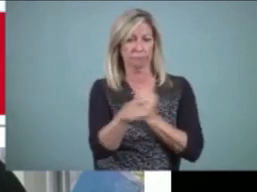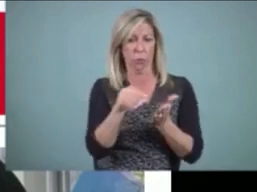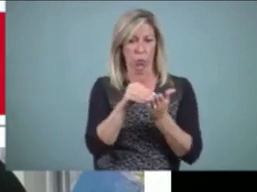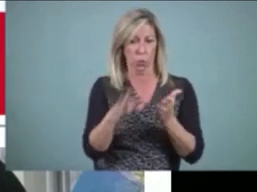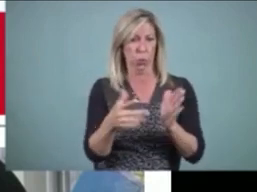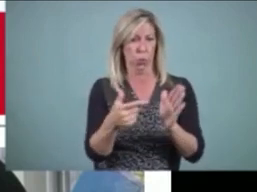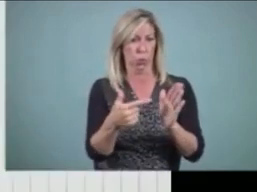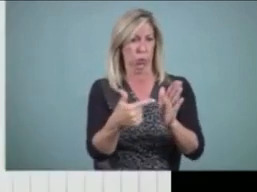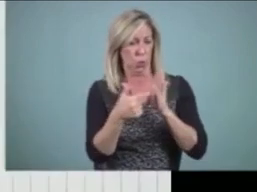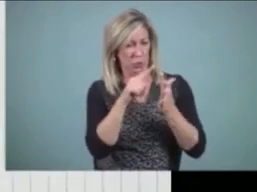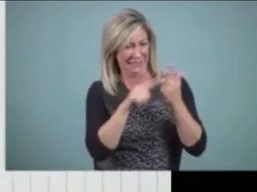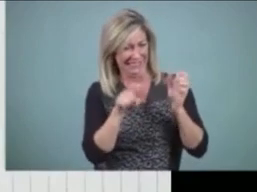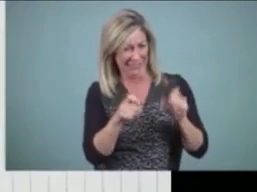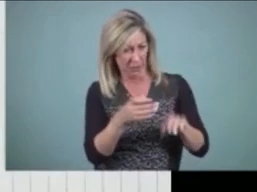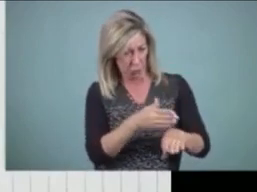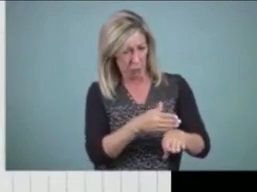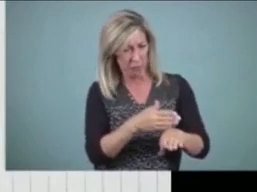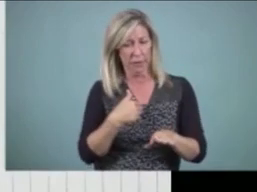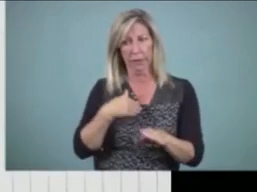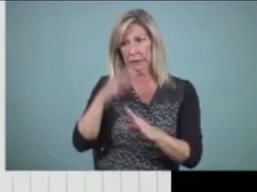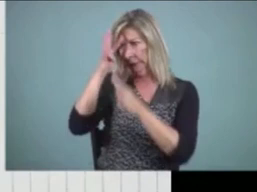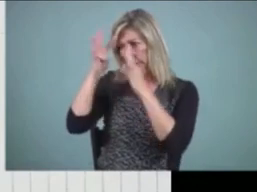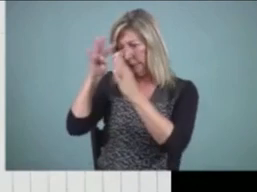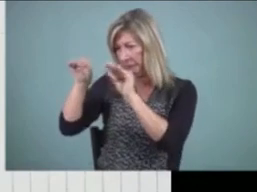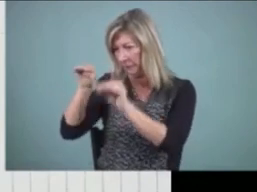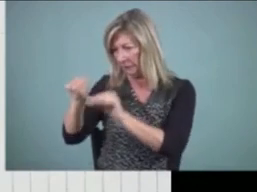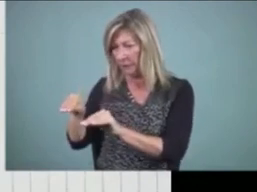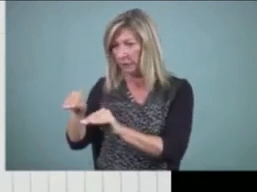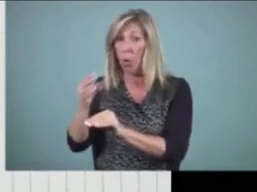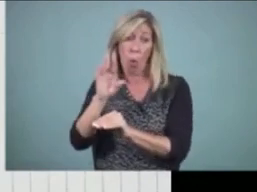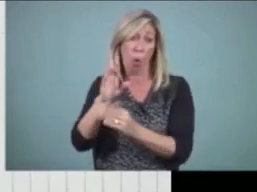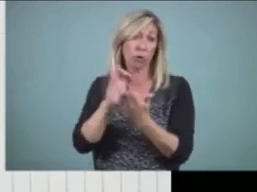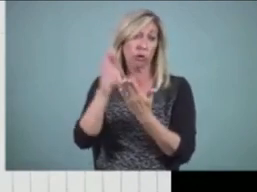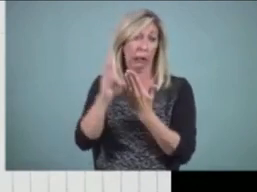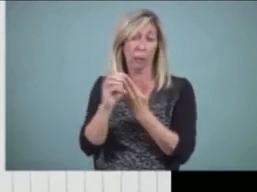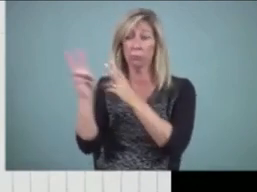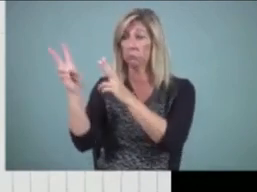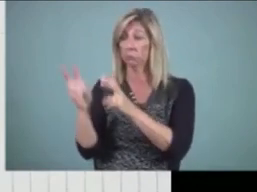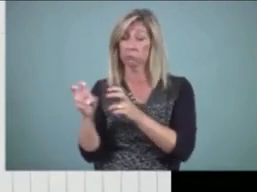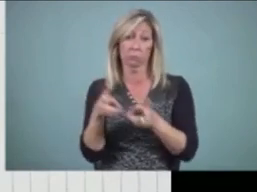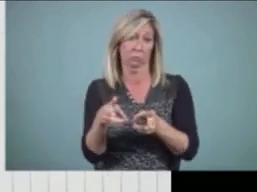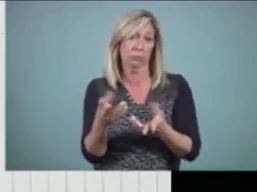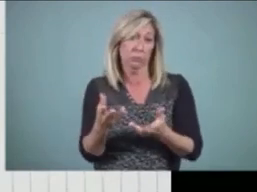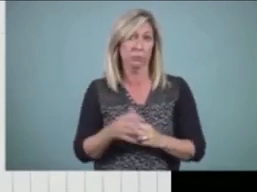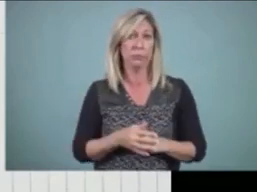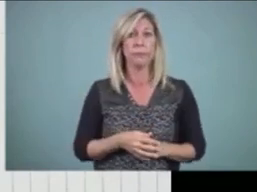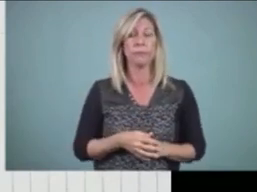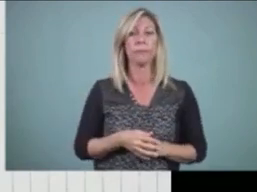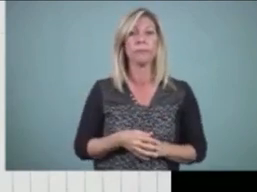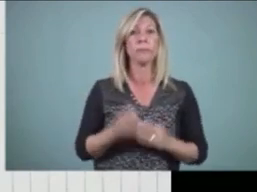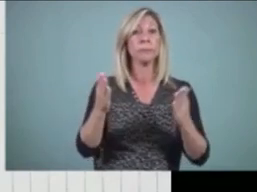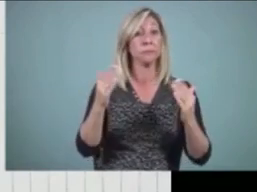Next slide, please. What you're going to see in the video coming up is